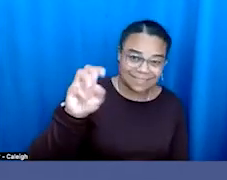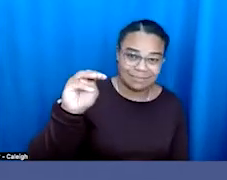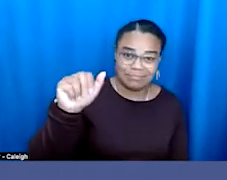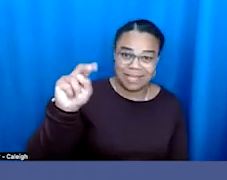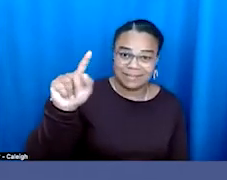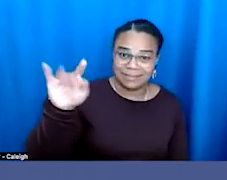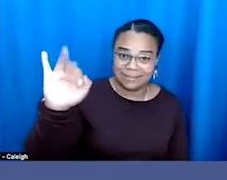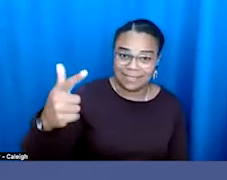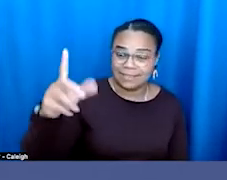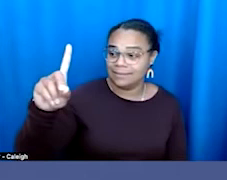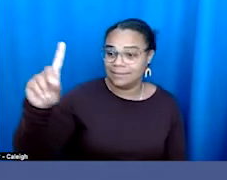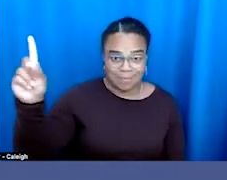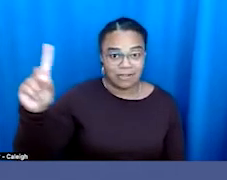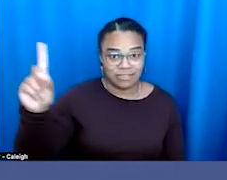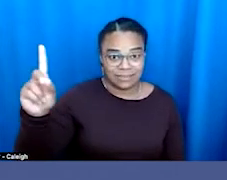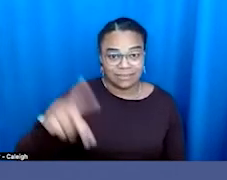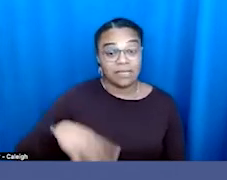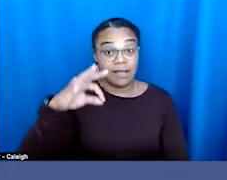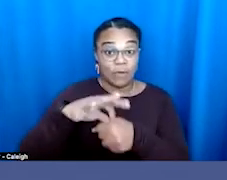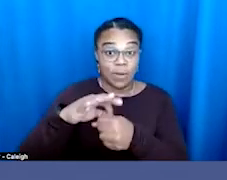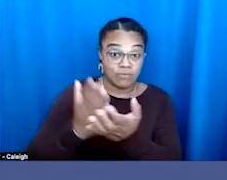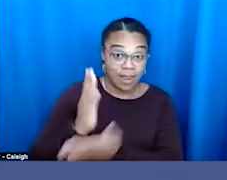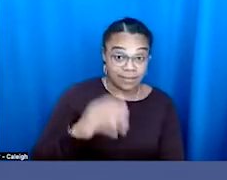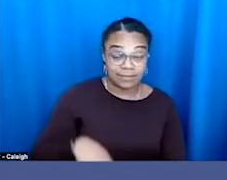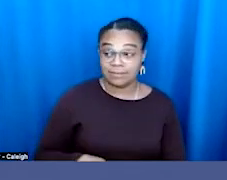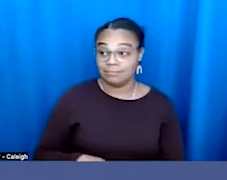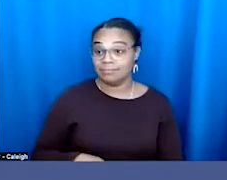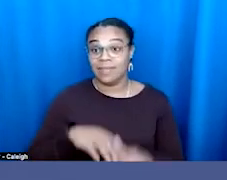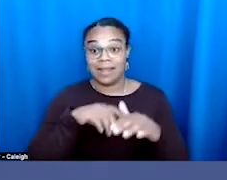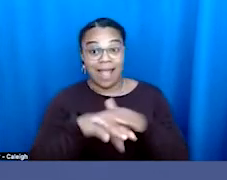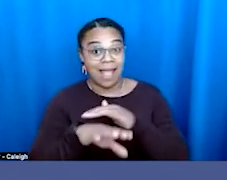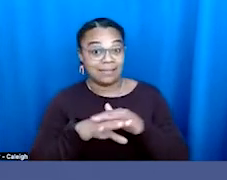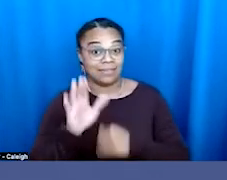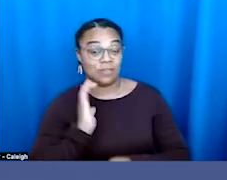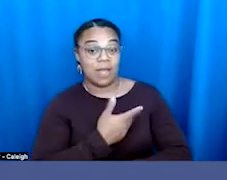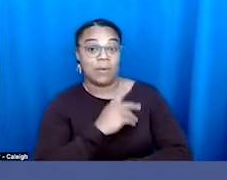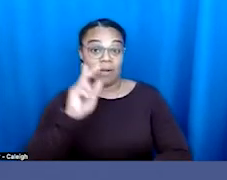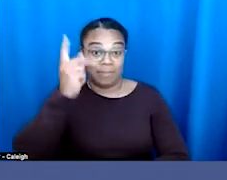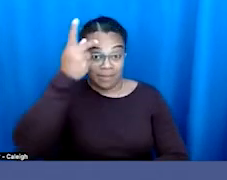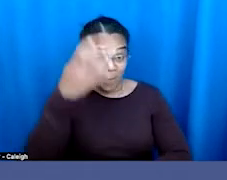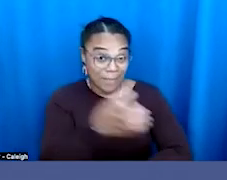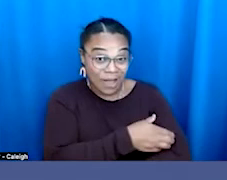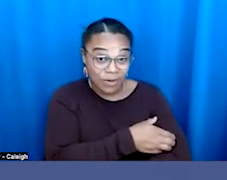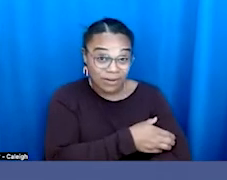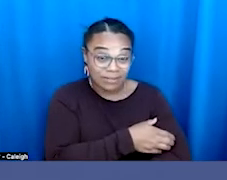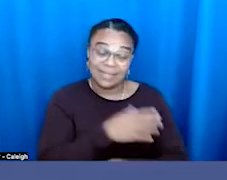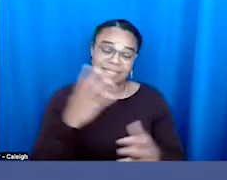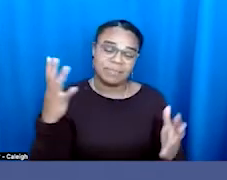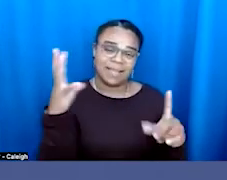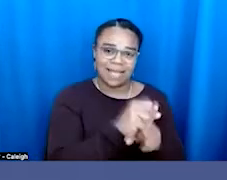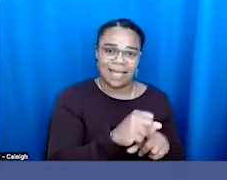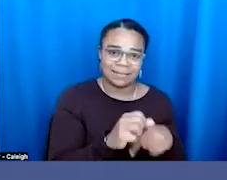rights, access to our political power is under attack and it is being